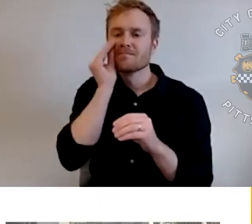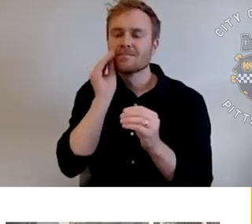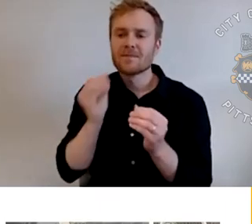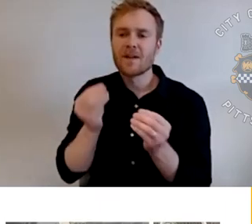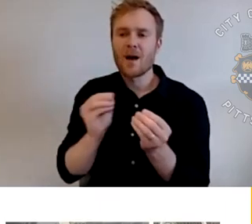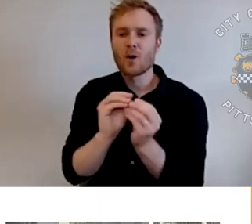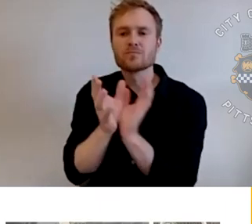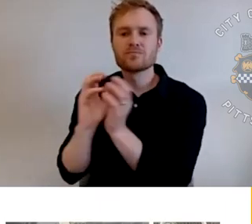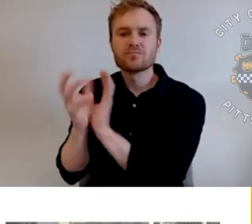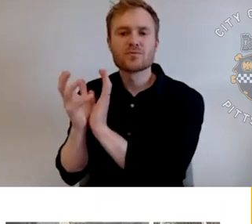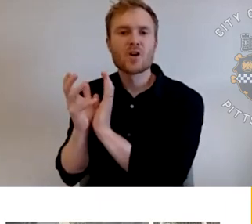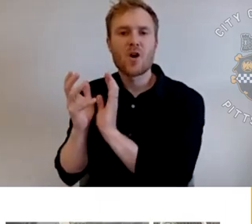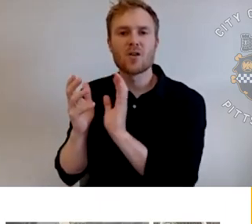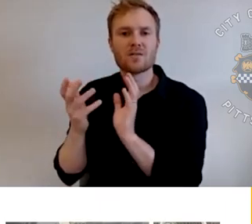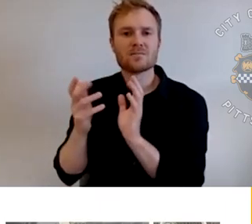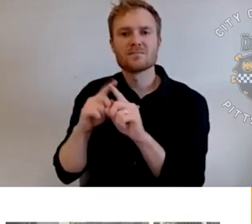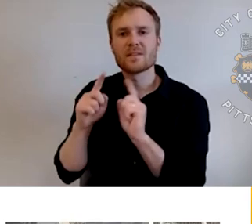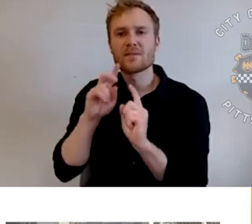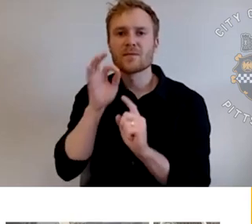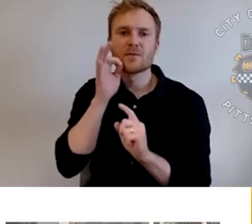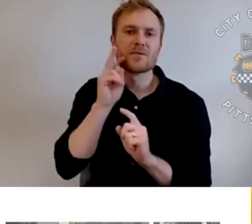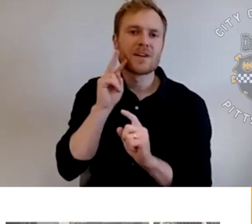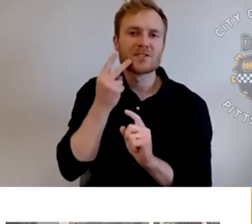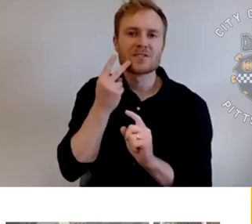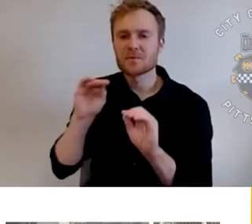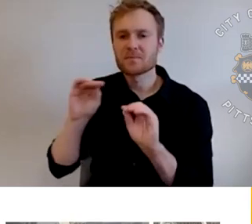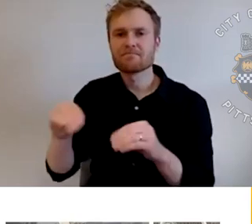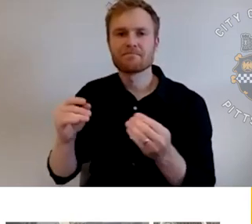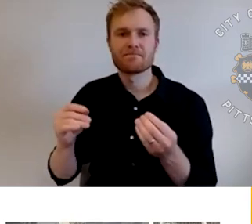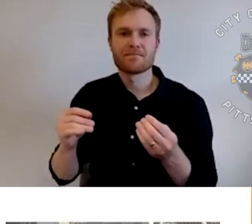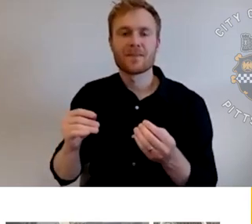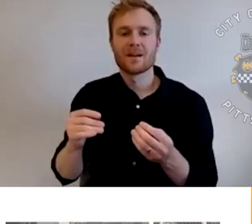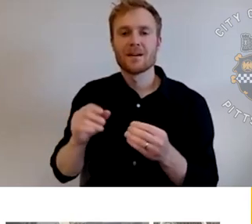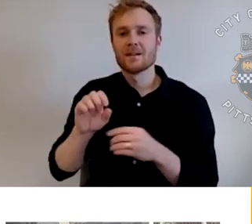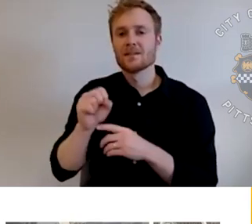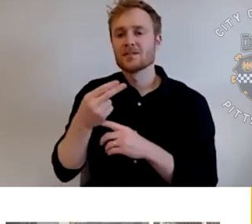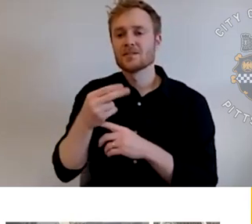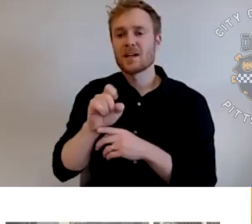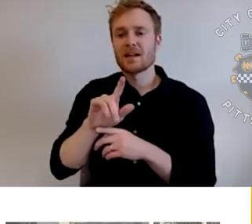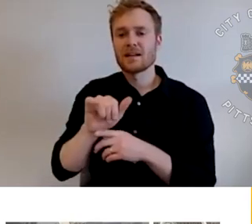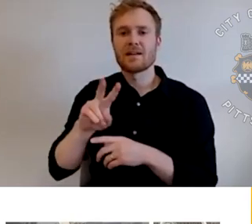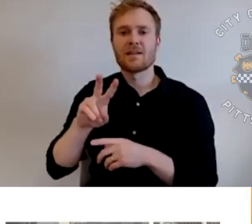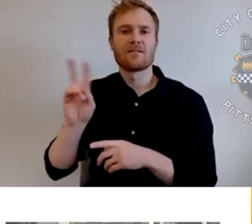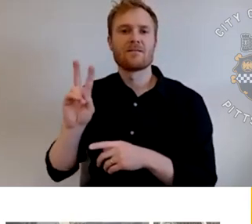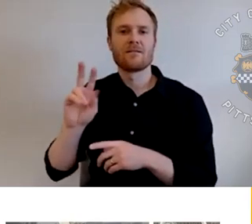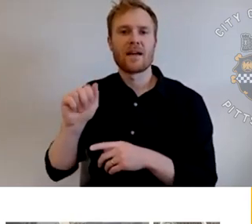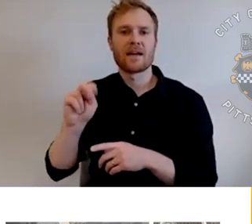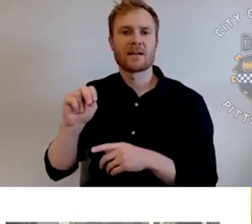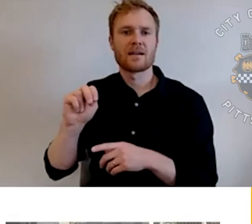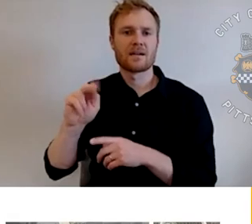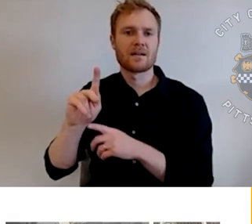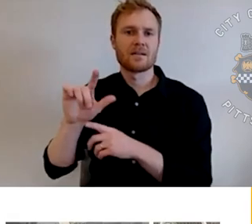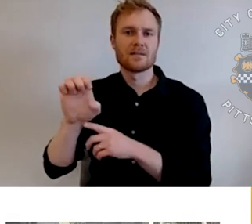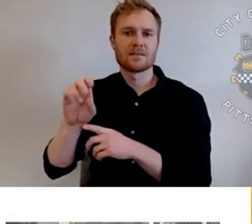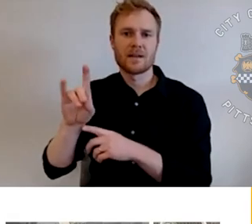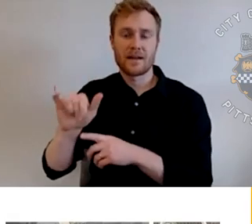program is run by Shelley Danko Day in our sustainability and resilience, uh, office. And then the greenways 2